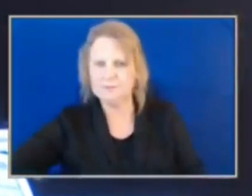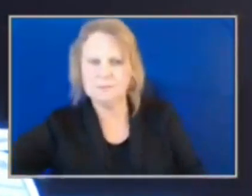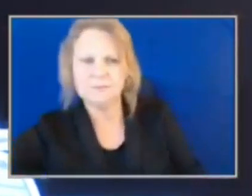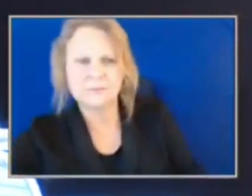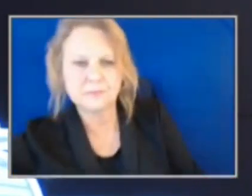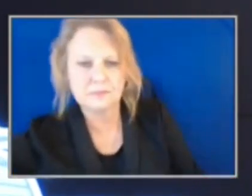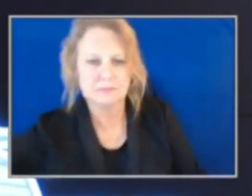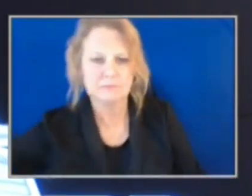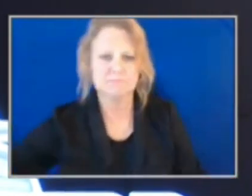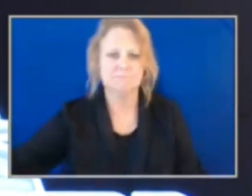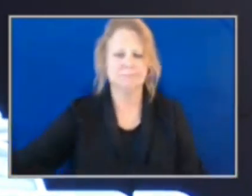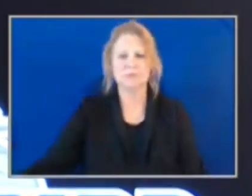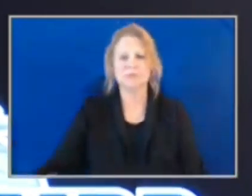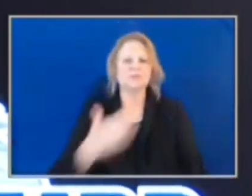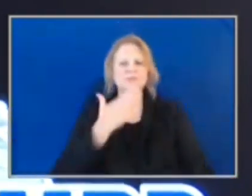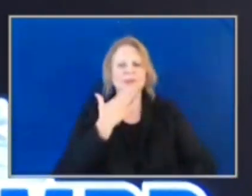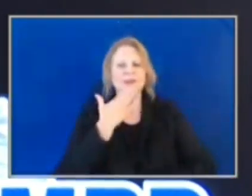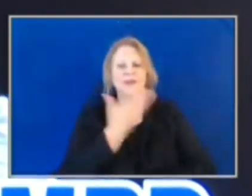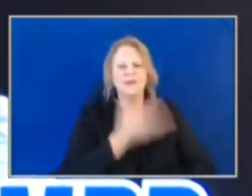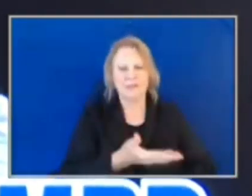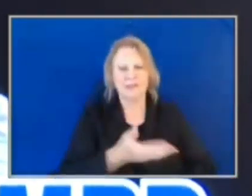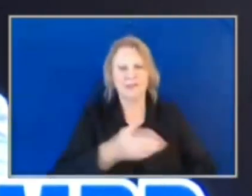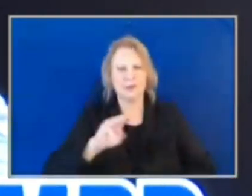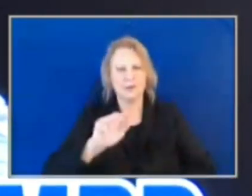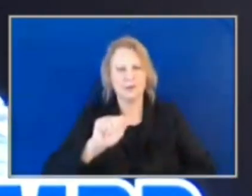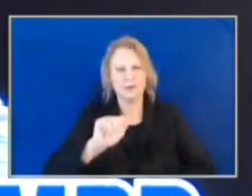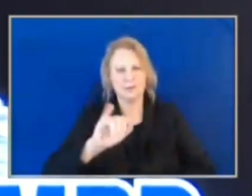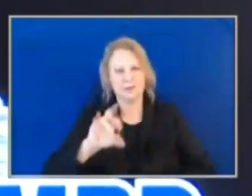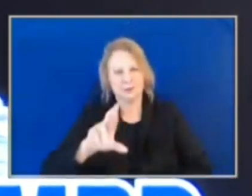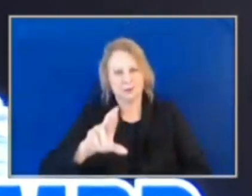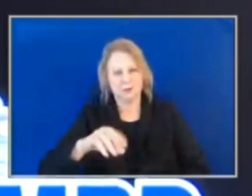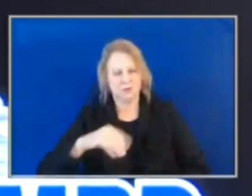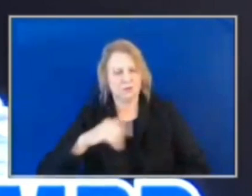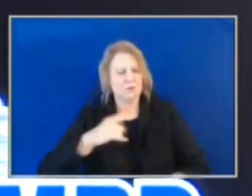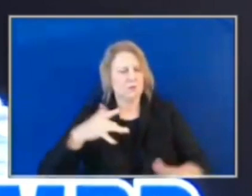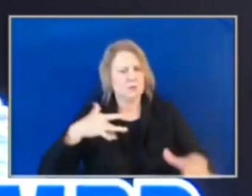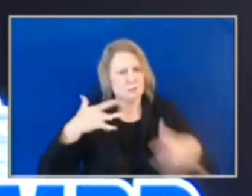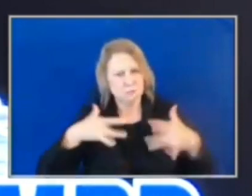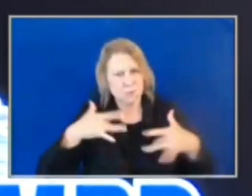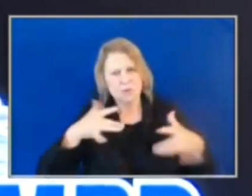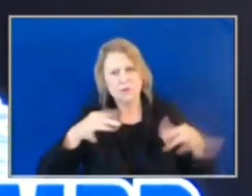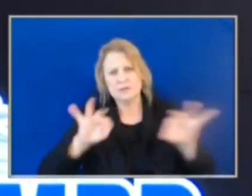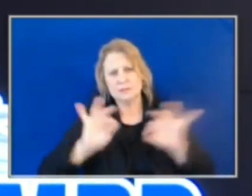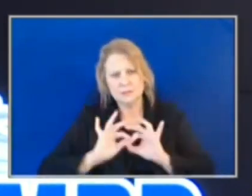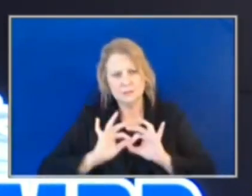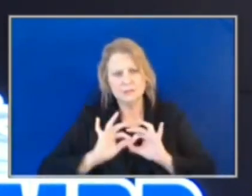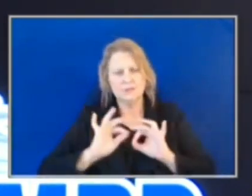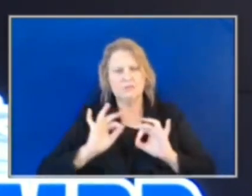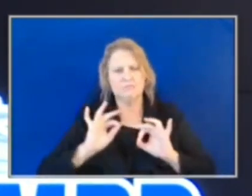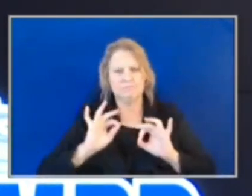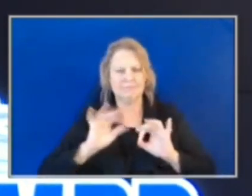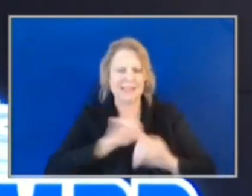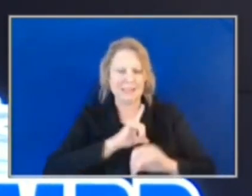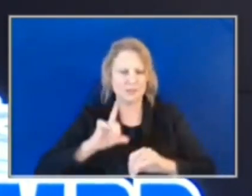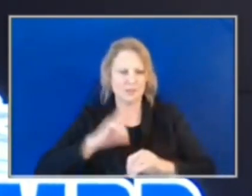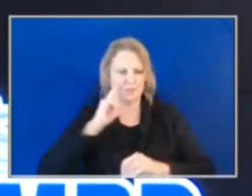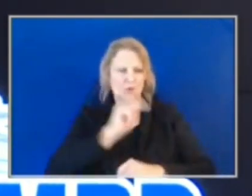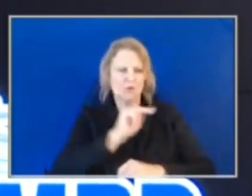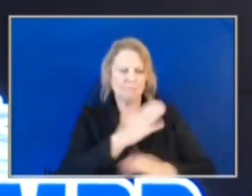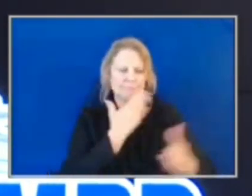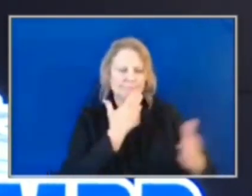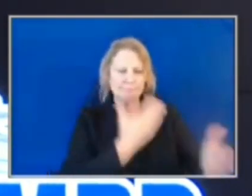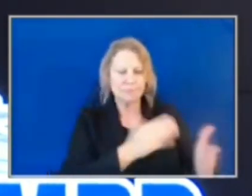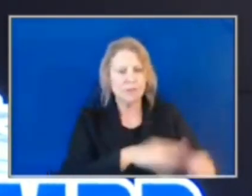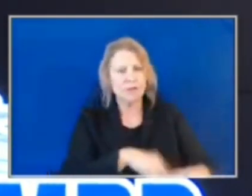Thank you, Major. Some important and exciting legislation coming down for North Carolina. We appreciate it. The final